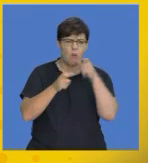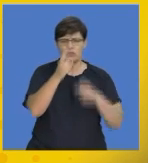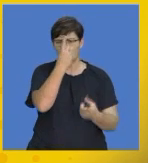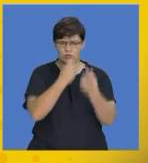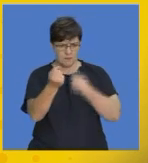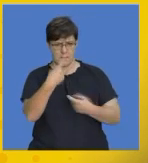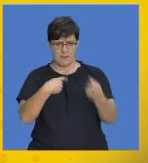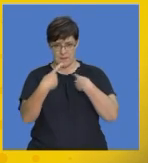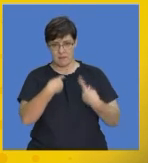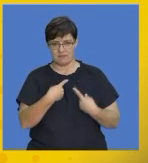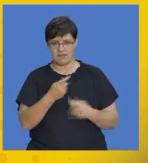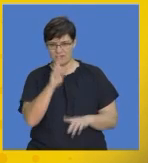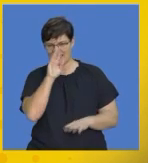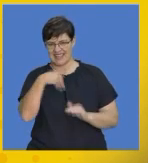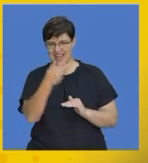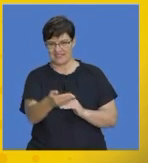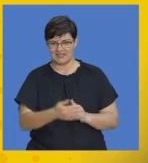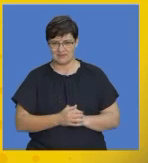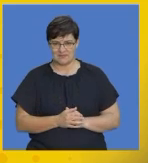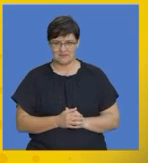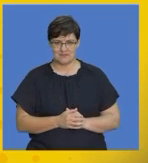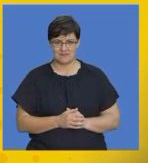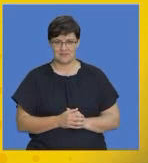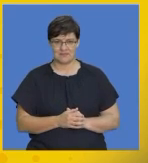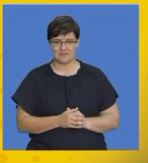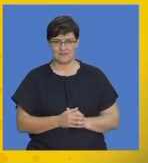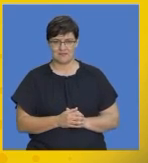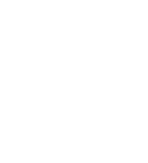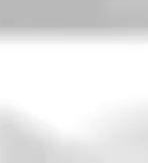and comments you may have and we'll see you straight after this.